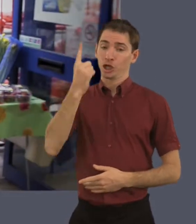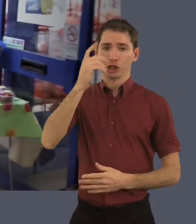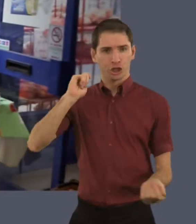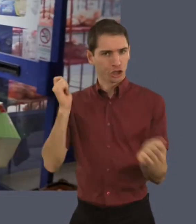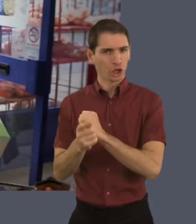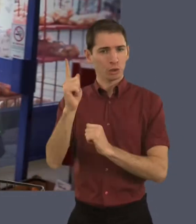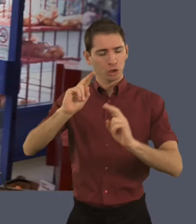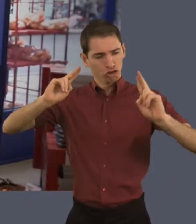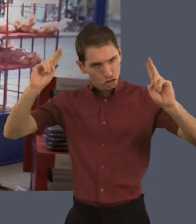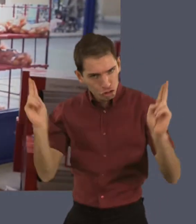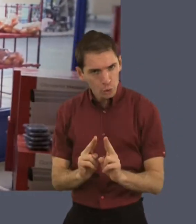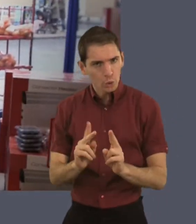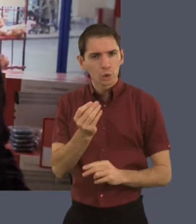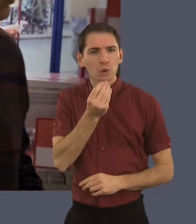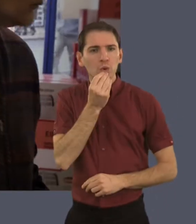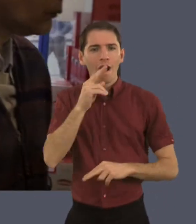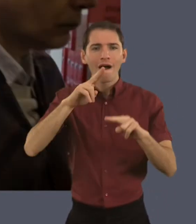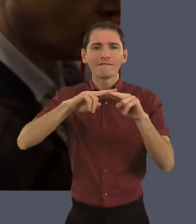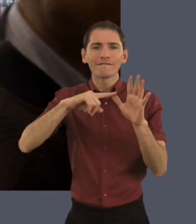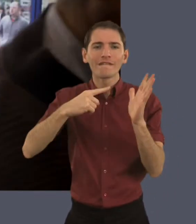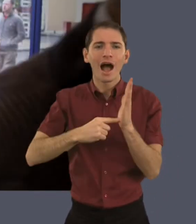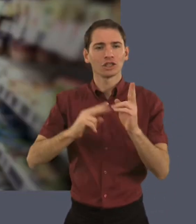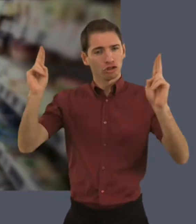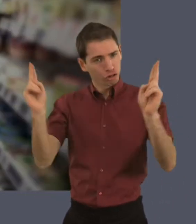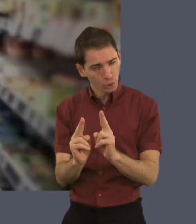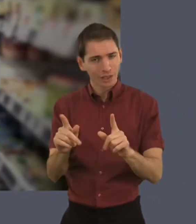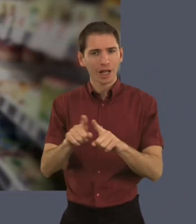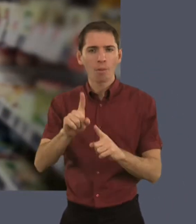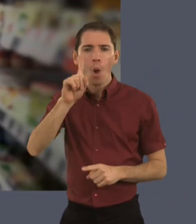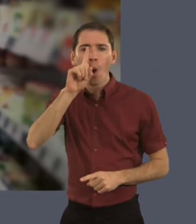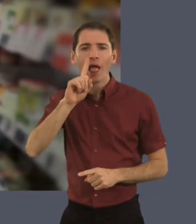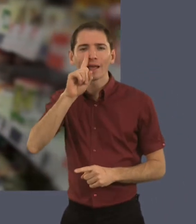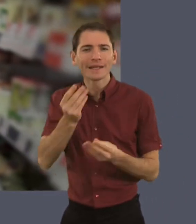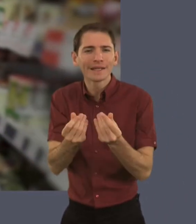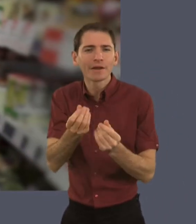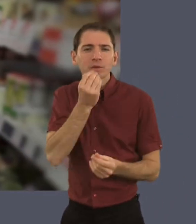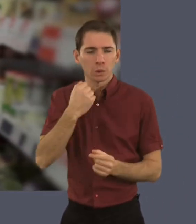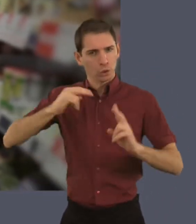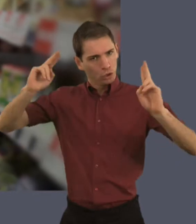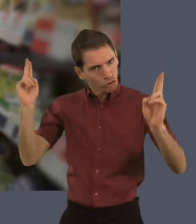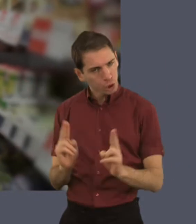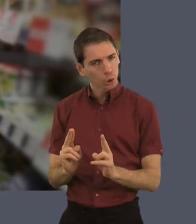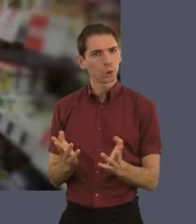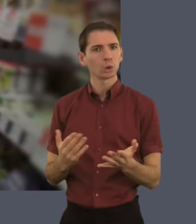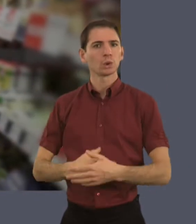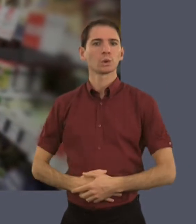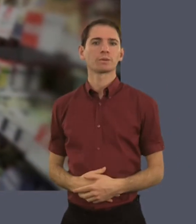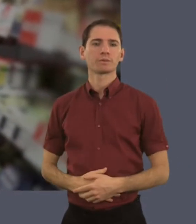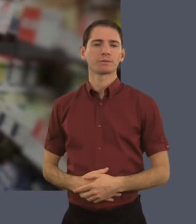The first thing I did was completely reduce the consumption of fat and oily food.